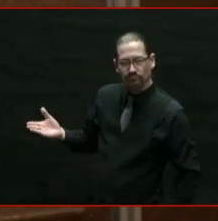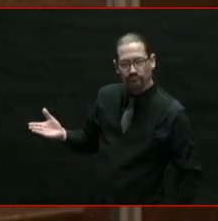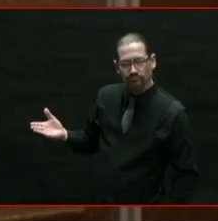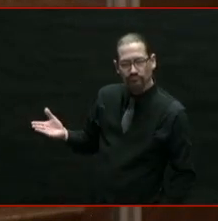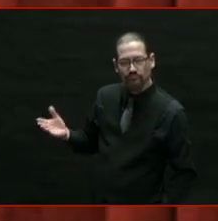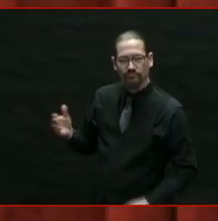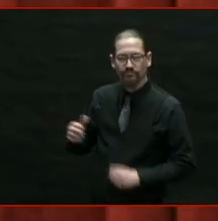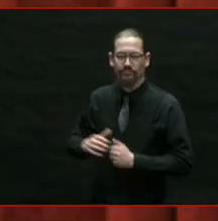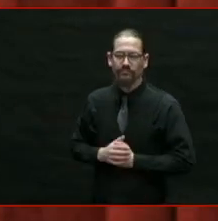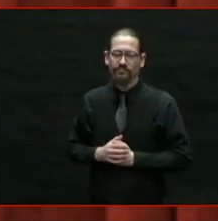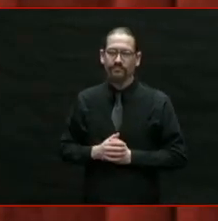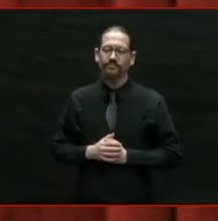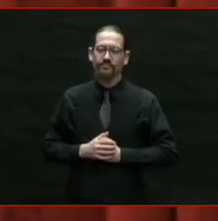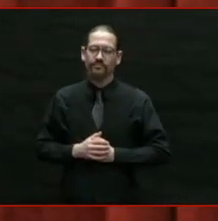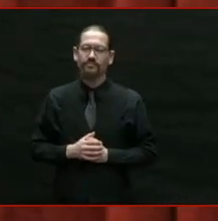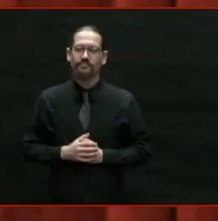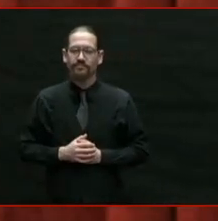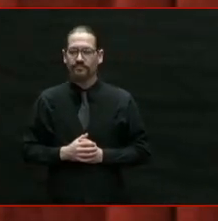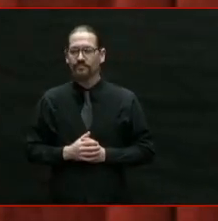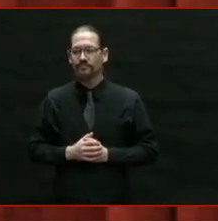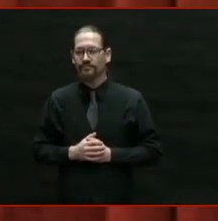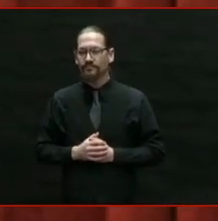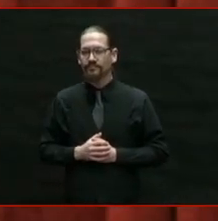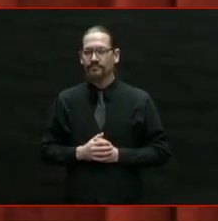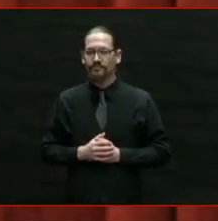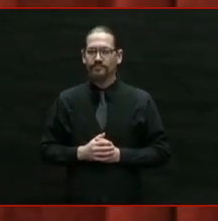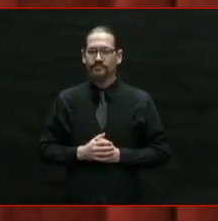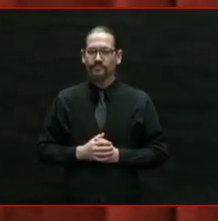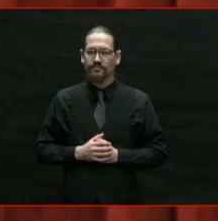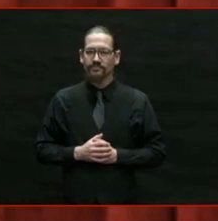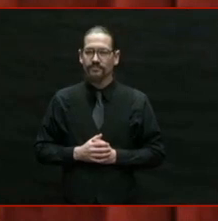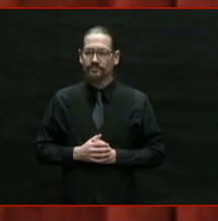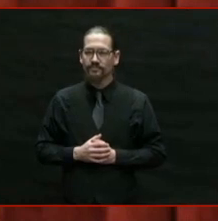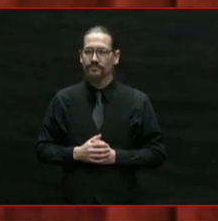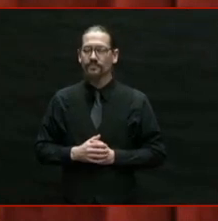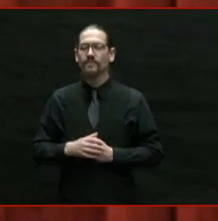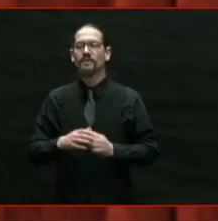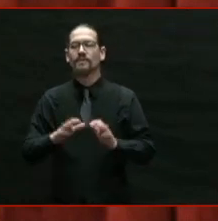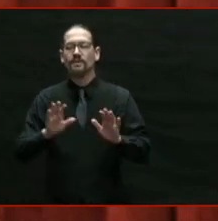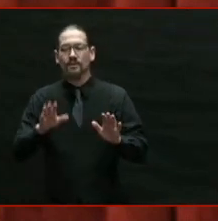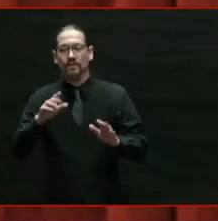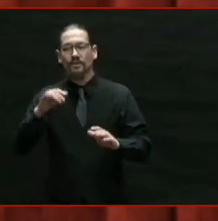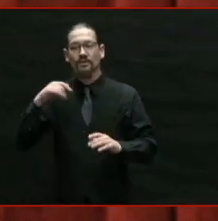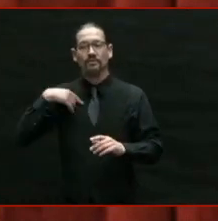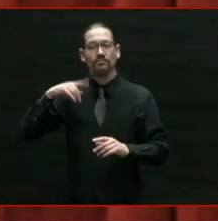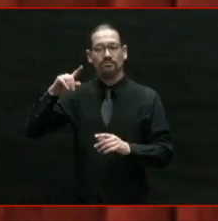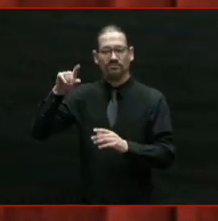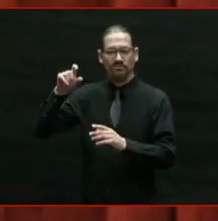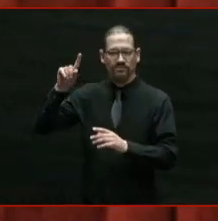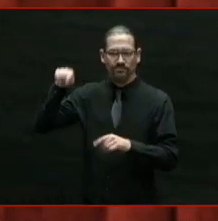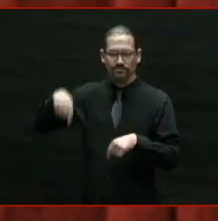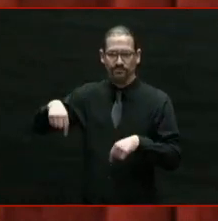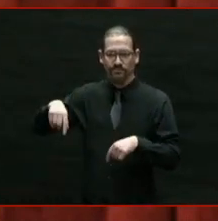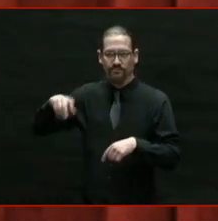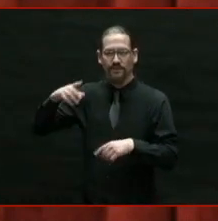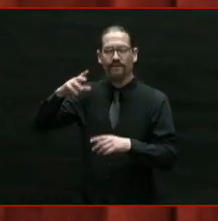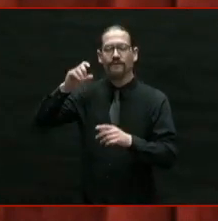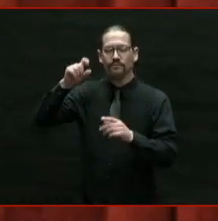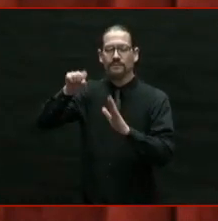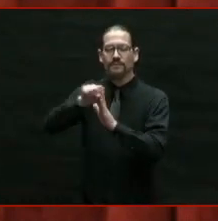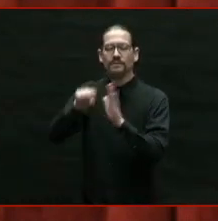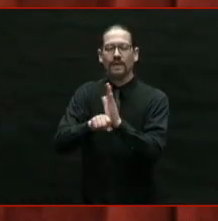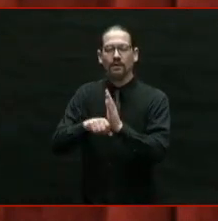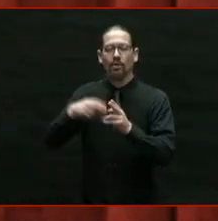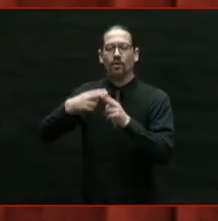for far too long our state's name was dragged down by a word so closely